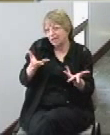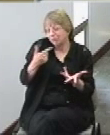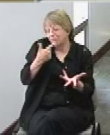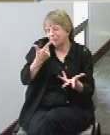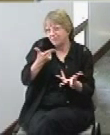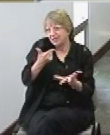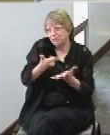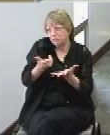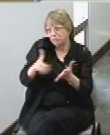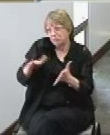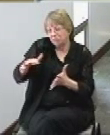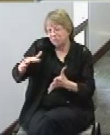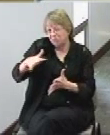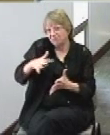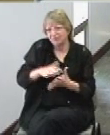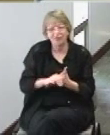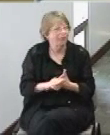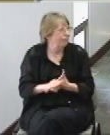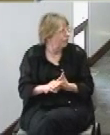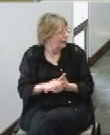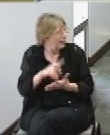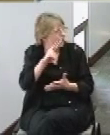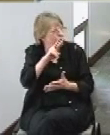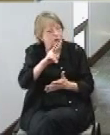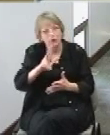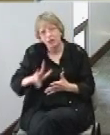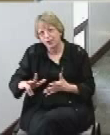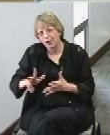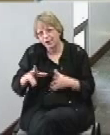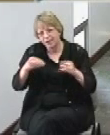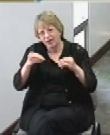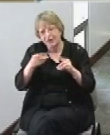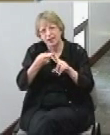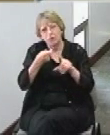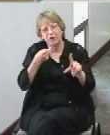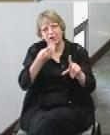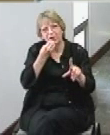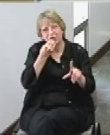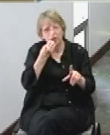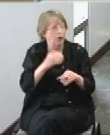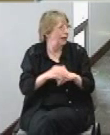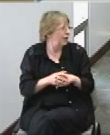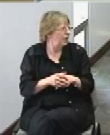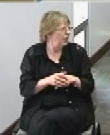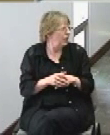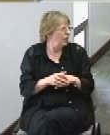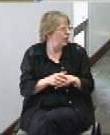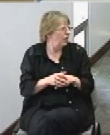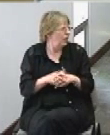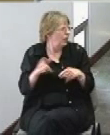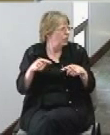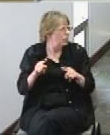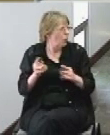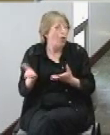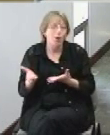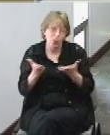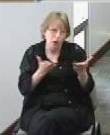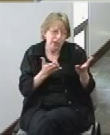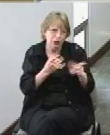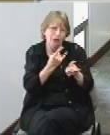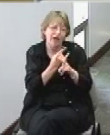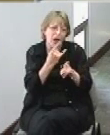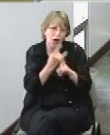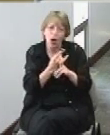two-thirds of our sales will be from food so we're while we serve alcohol we